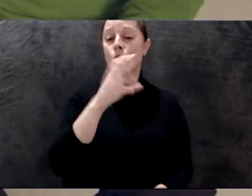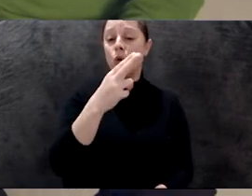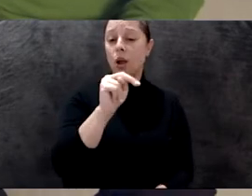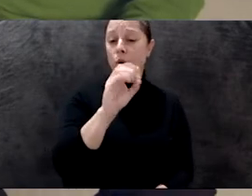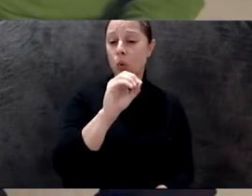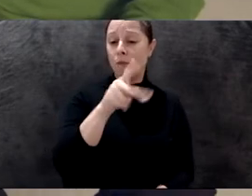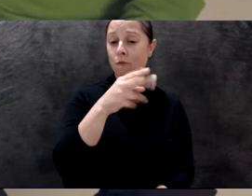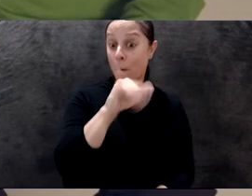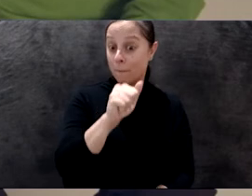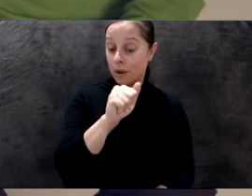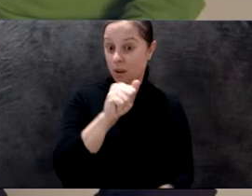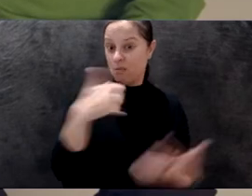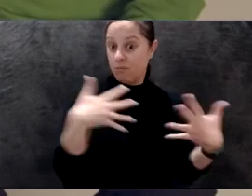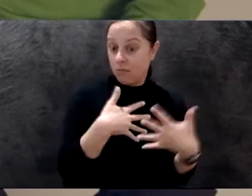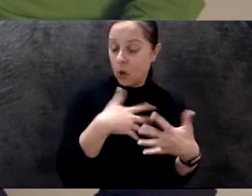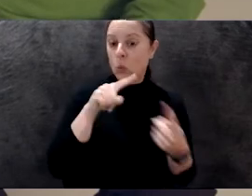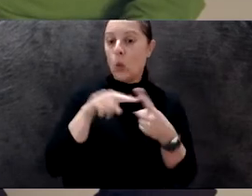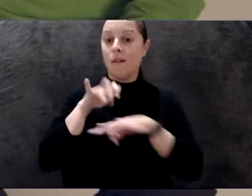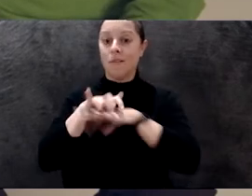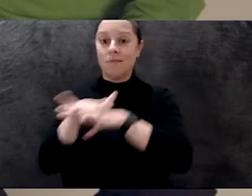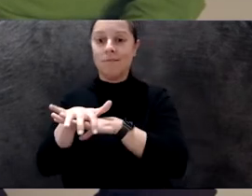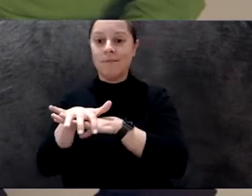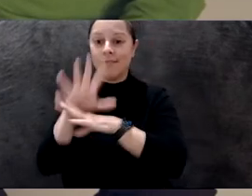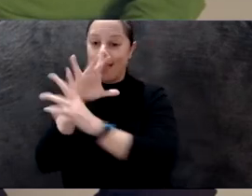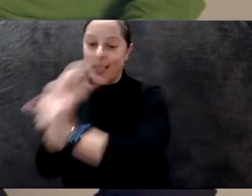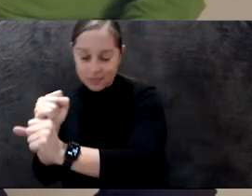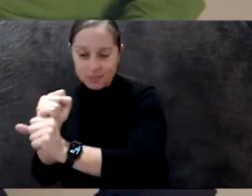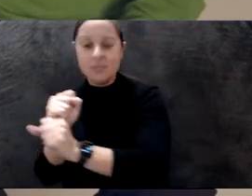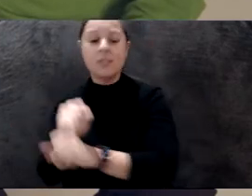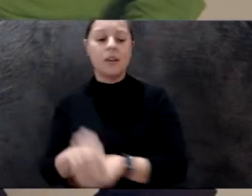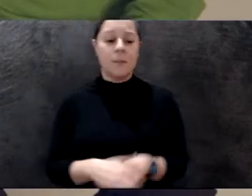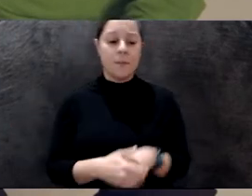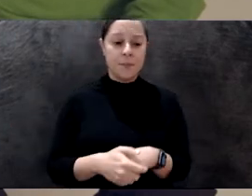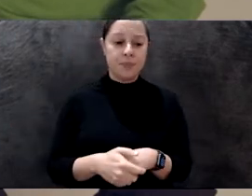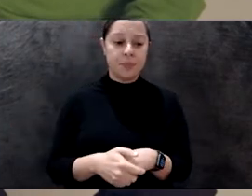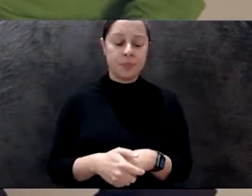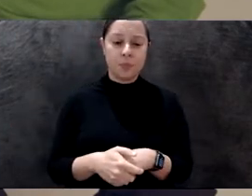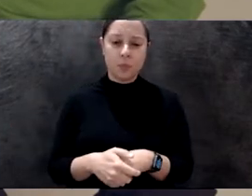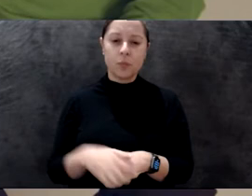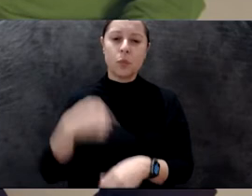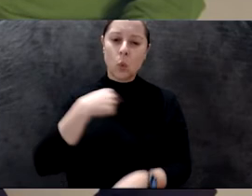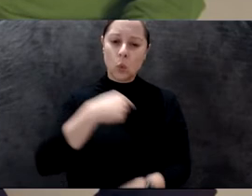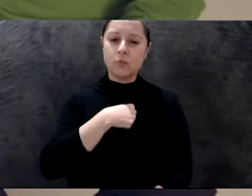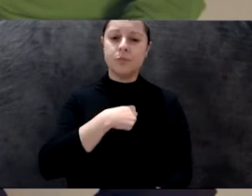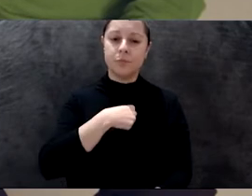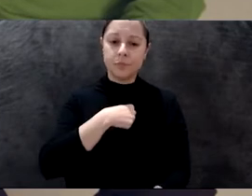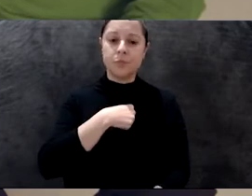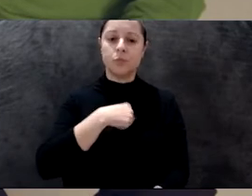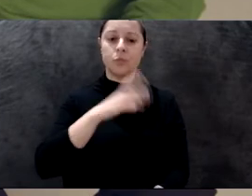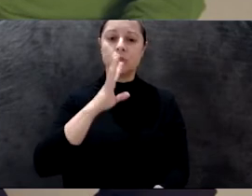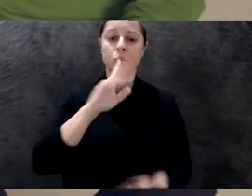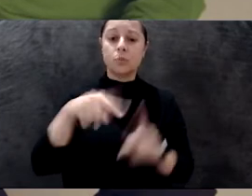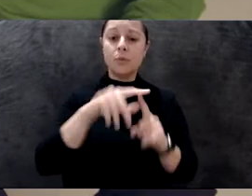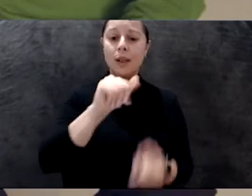Bolo is part of. It's also an open source community. A lot of it operate, it operates internationally, but also outside of your